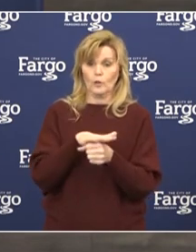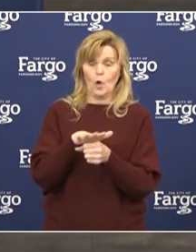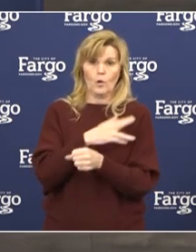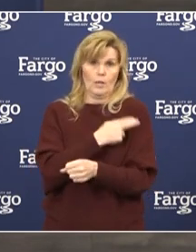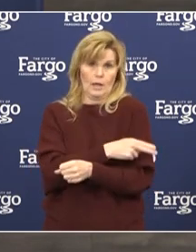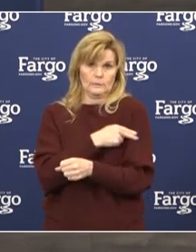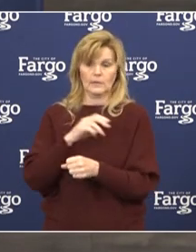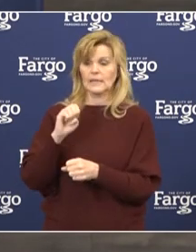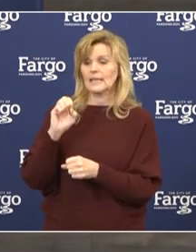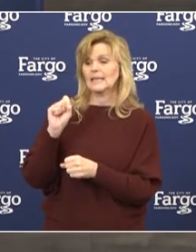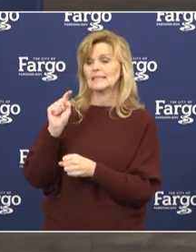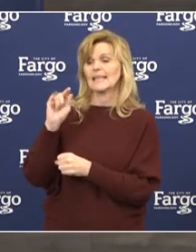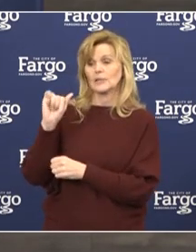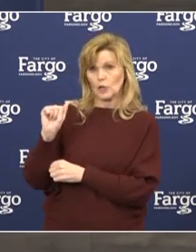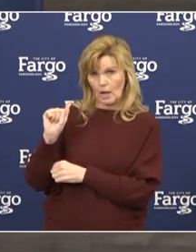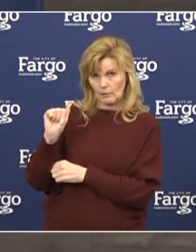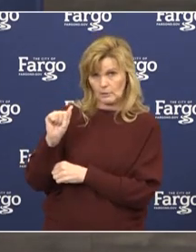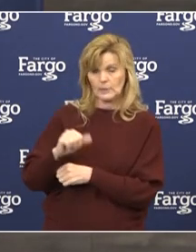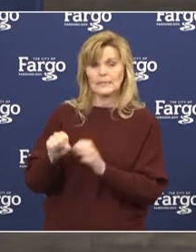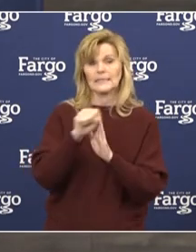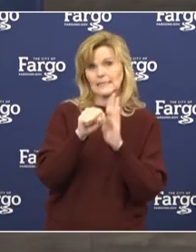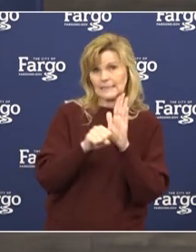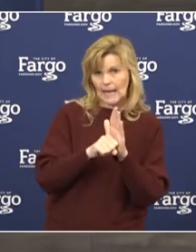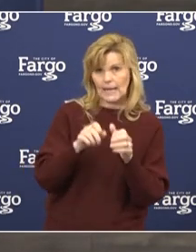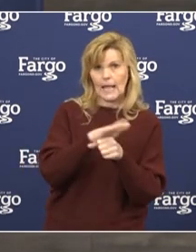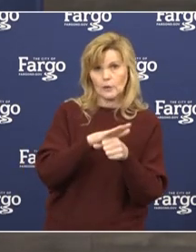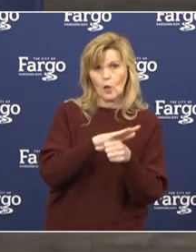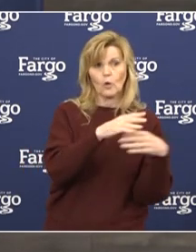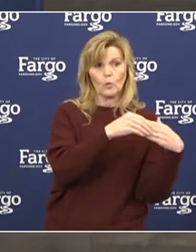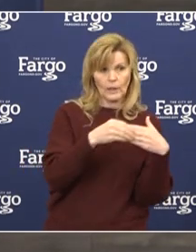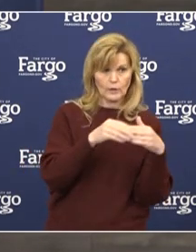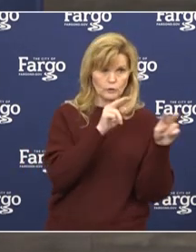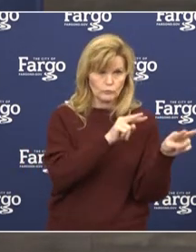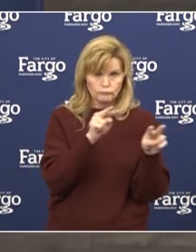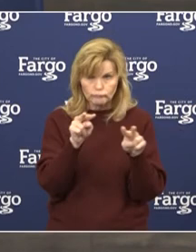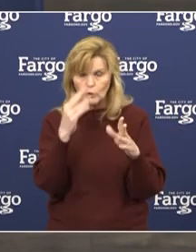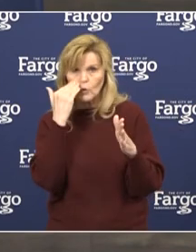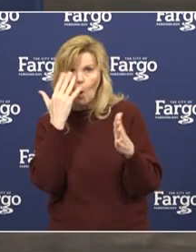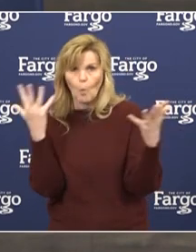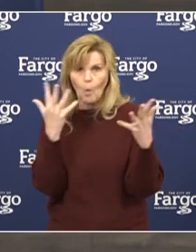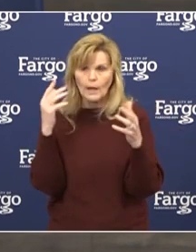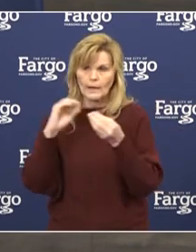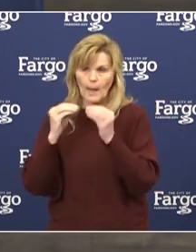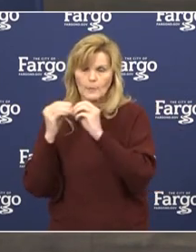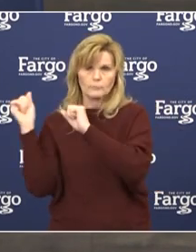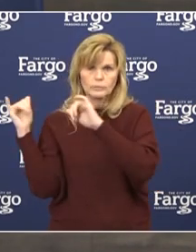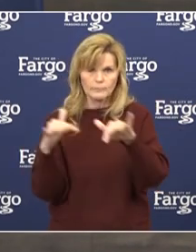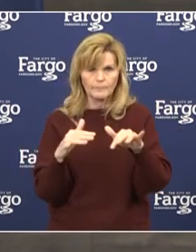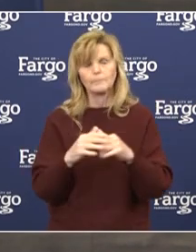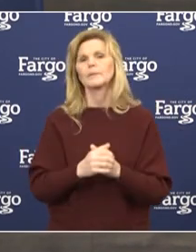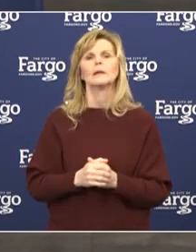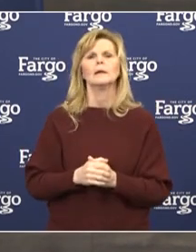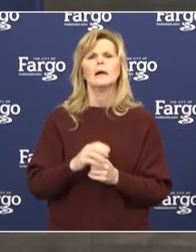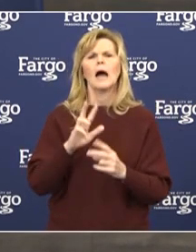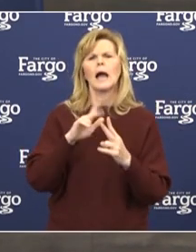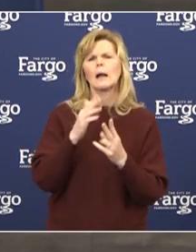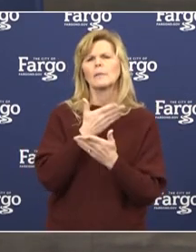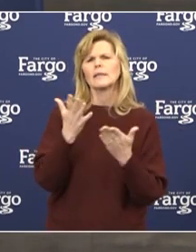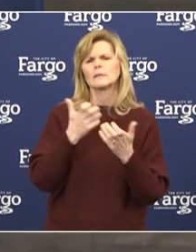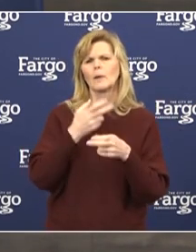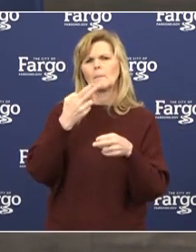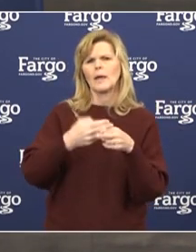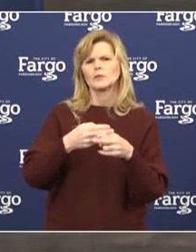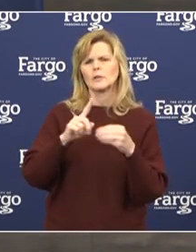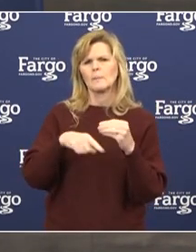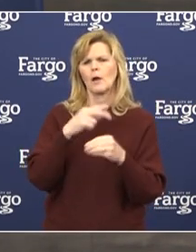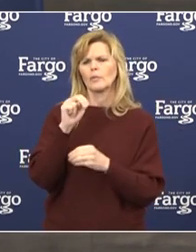state and local leaders to plan for the surge. I wanted to comment on a couple of other things in the news. On Monday, we